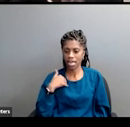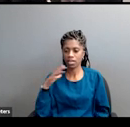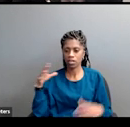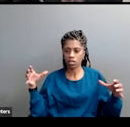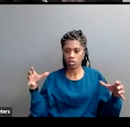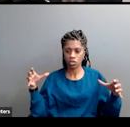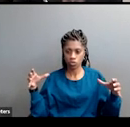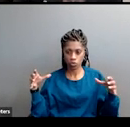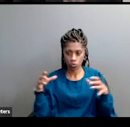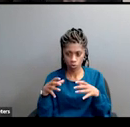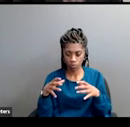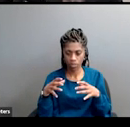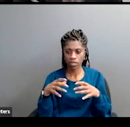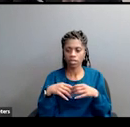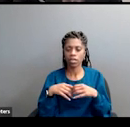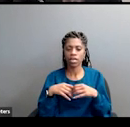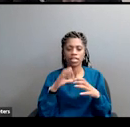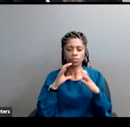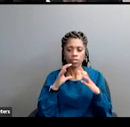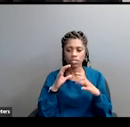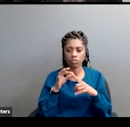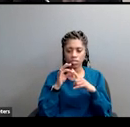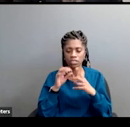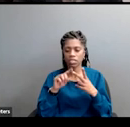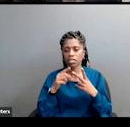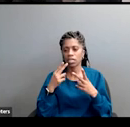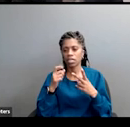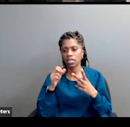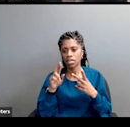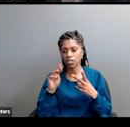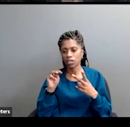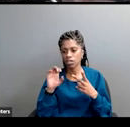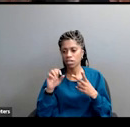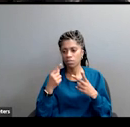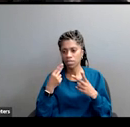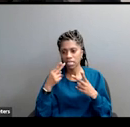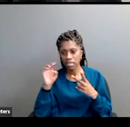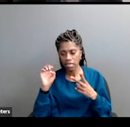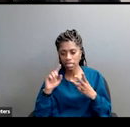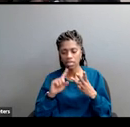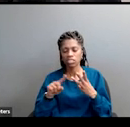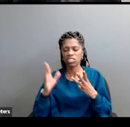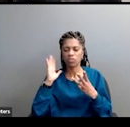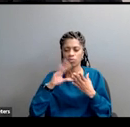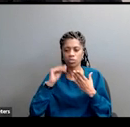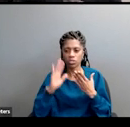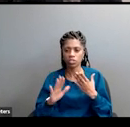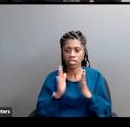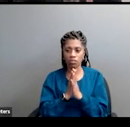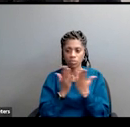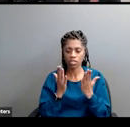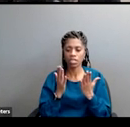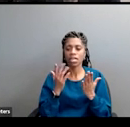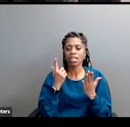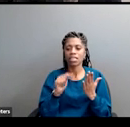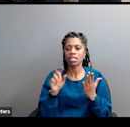Shankar-Osorio, a communication specialist, Heather McGee, a former student who's just like an amazing superstar. Love her book, The Sum of